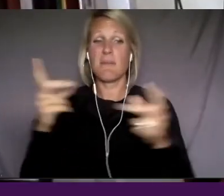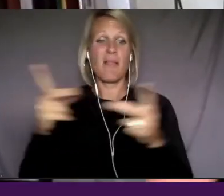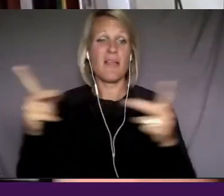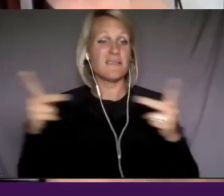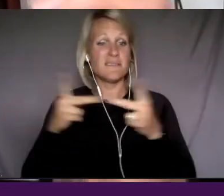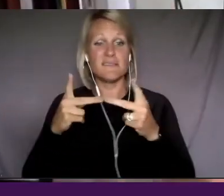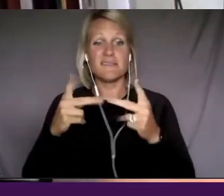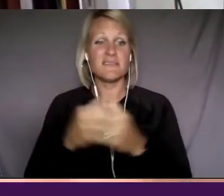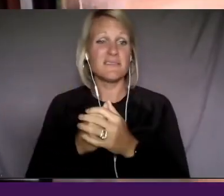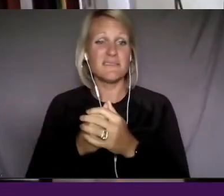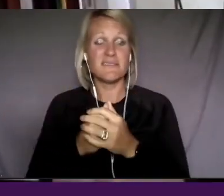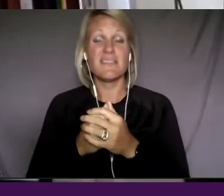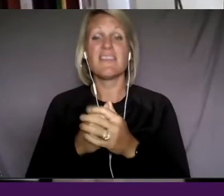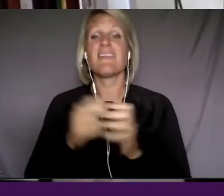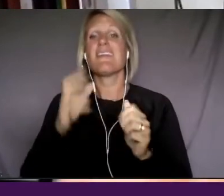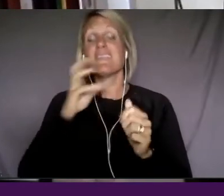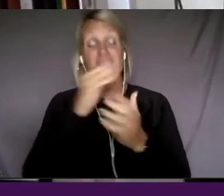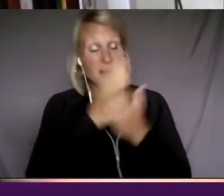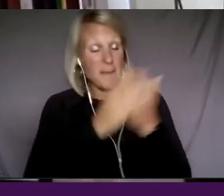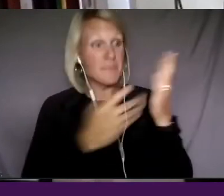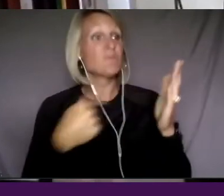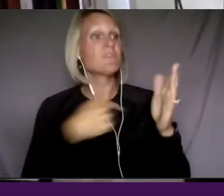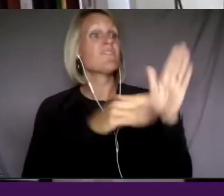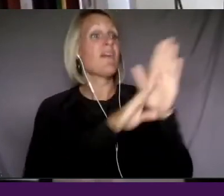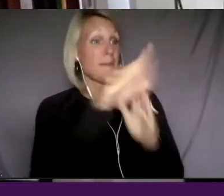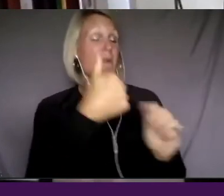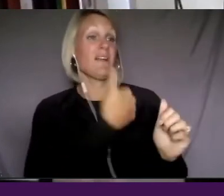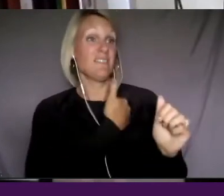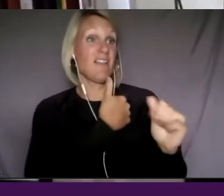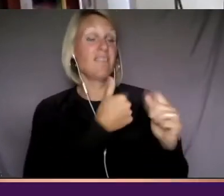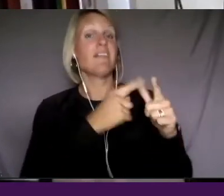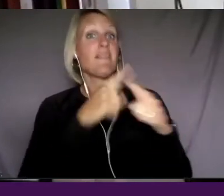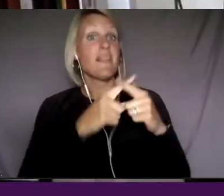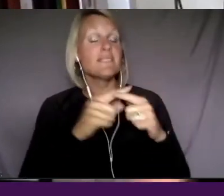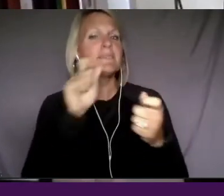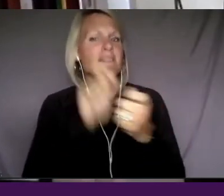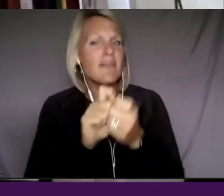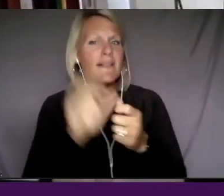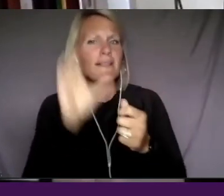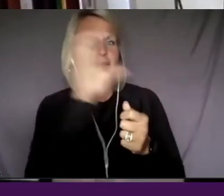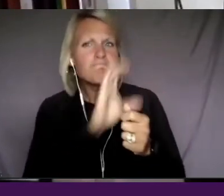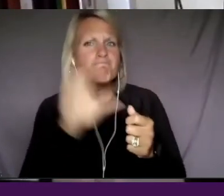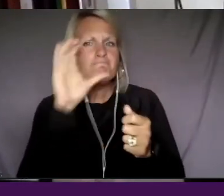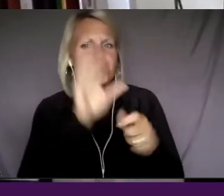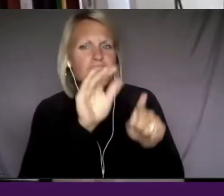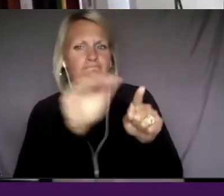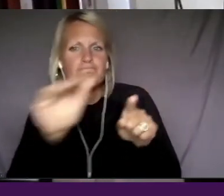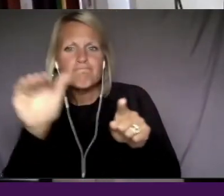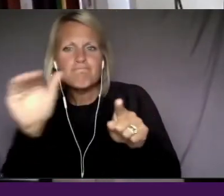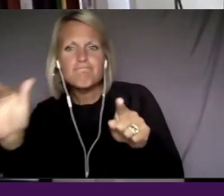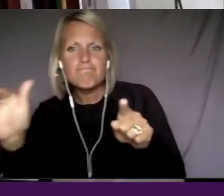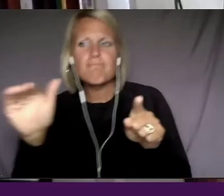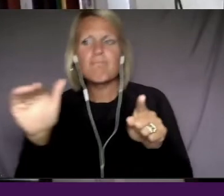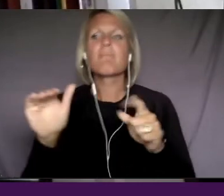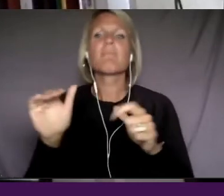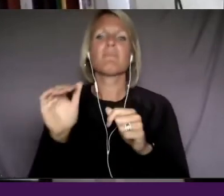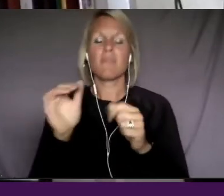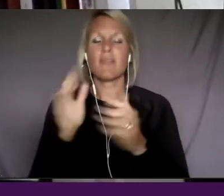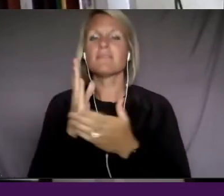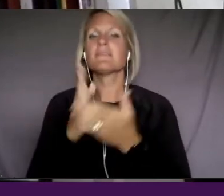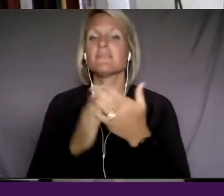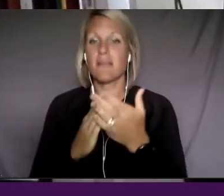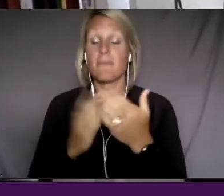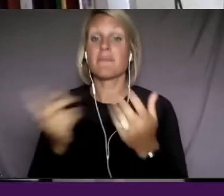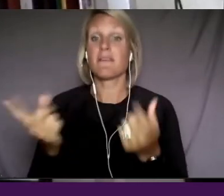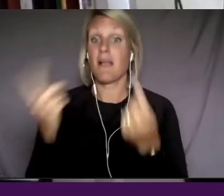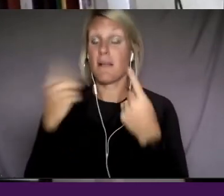and, and then, you know, specifically go out and look for people for the project and some come to us. Um, we do about 20